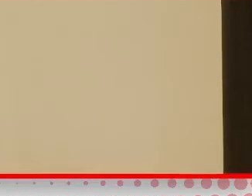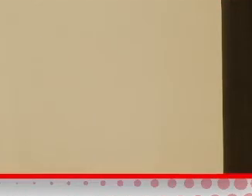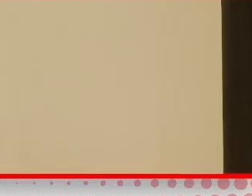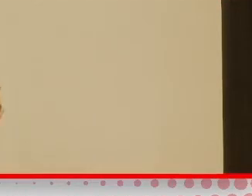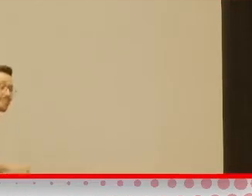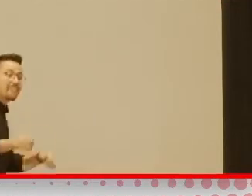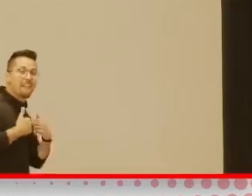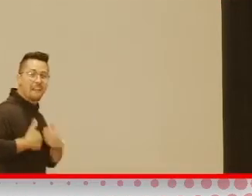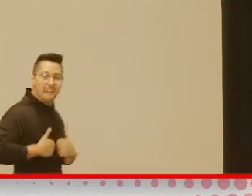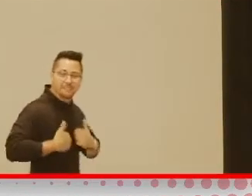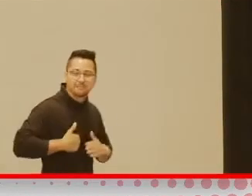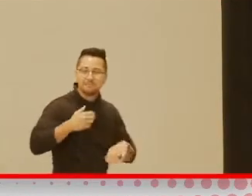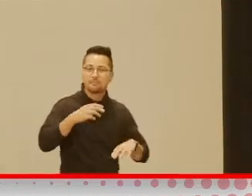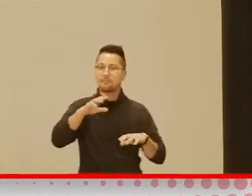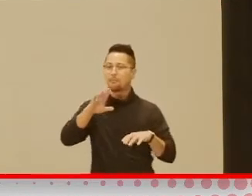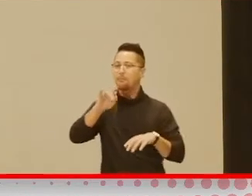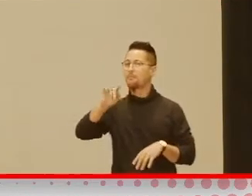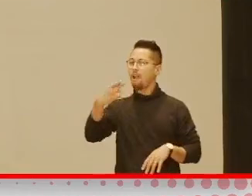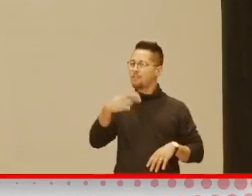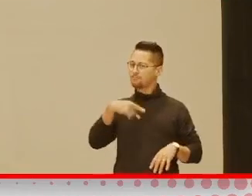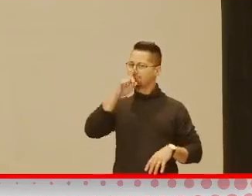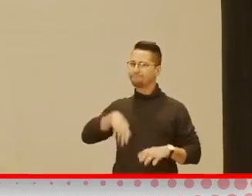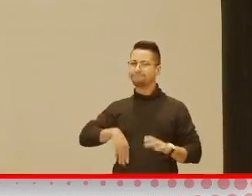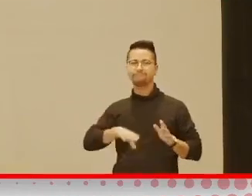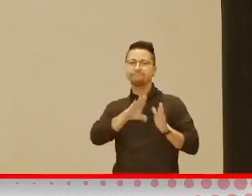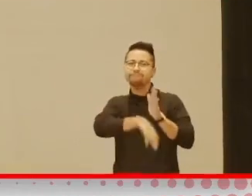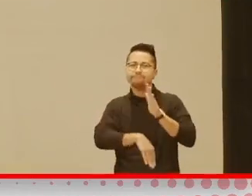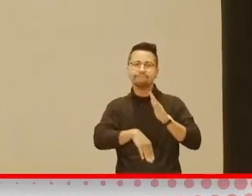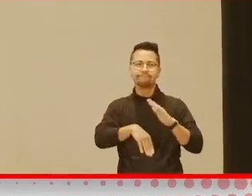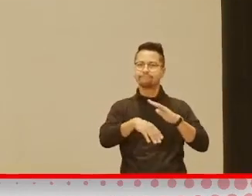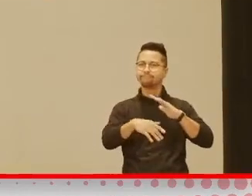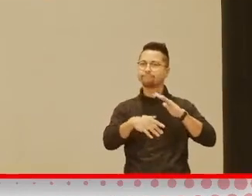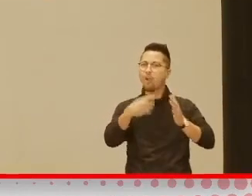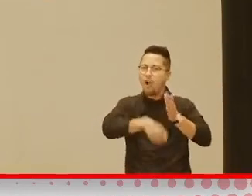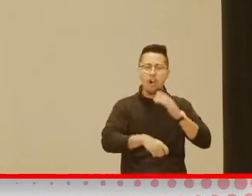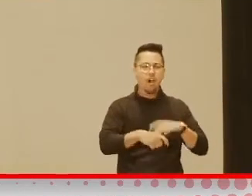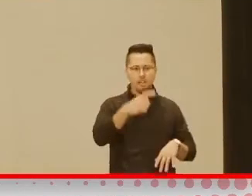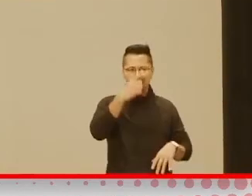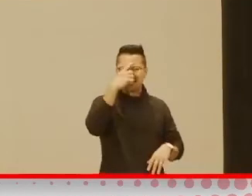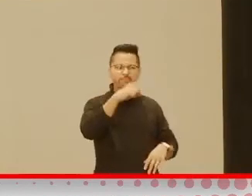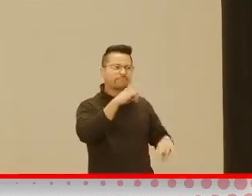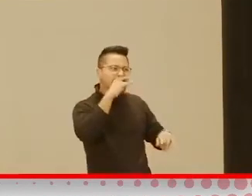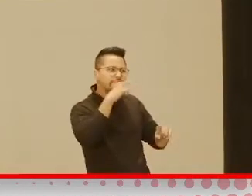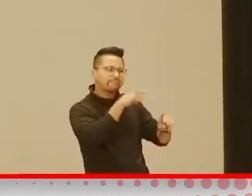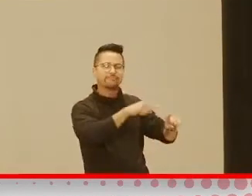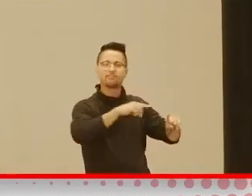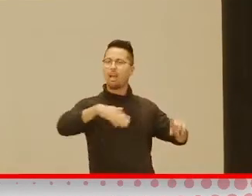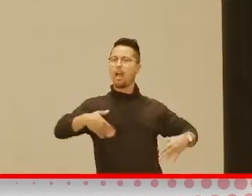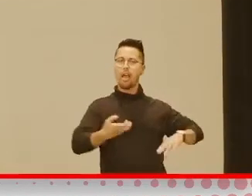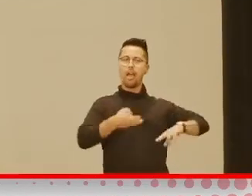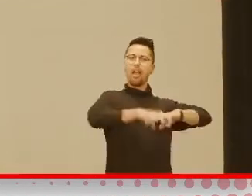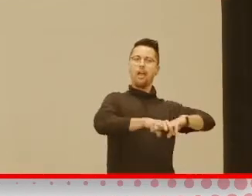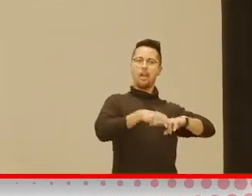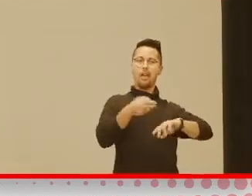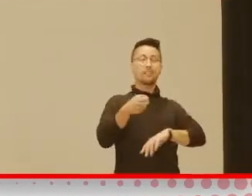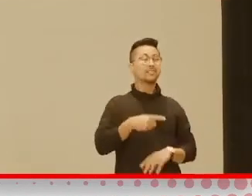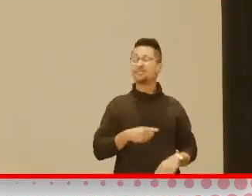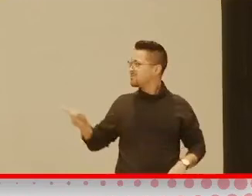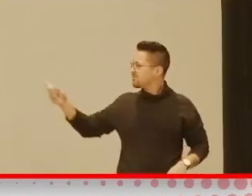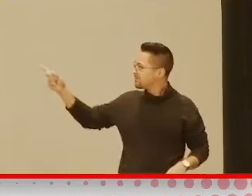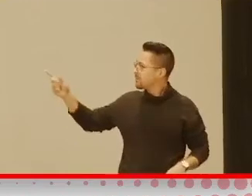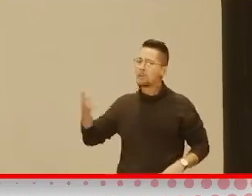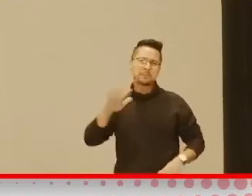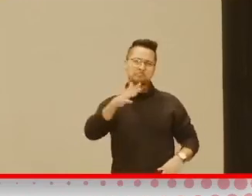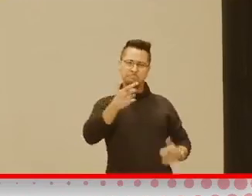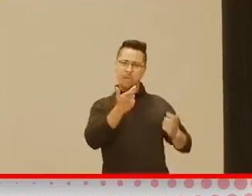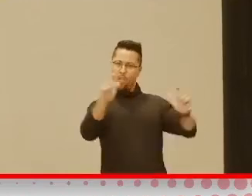-tech item for children that, you know, aren't quite sitting up. This particular one is a fairly large-sized